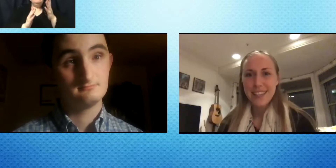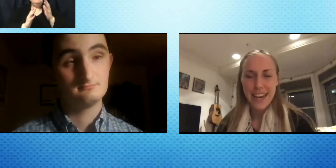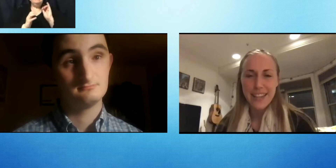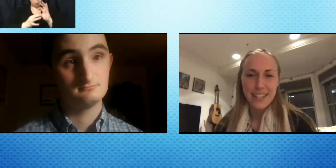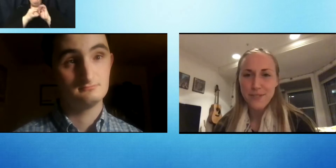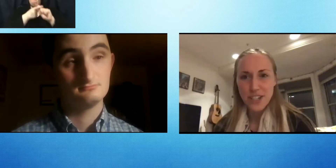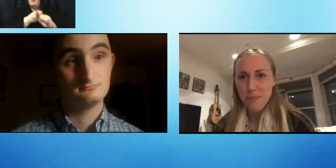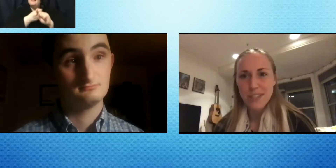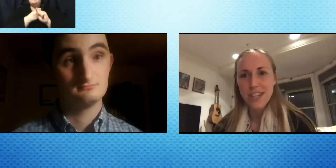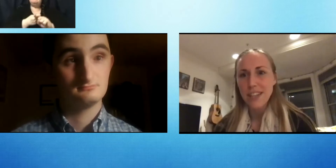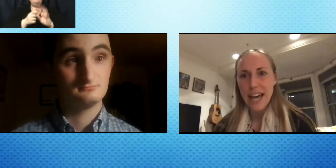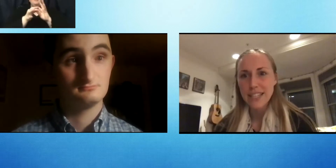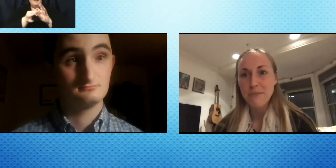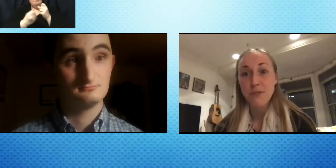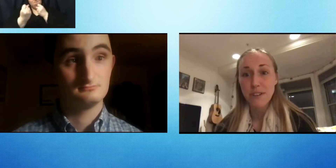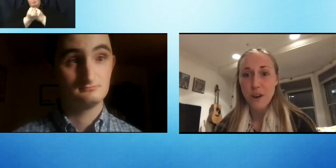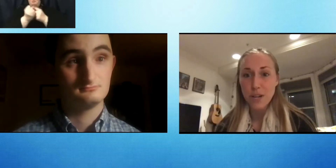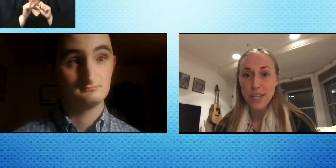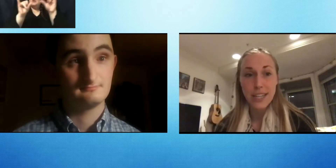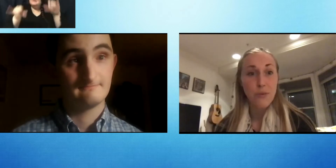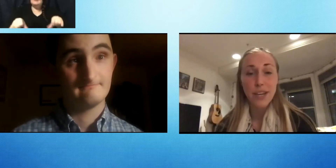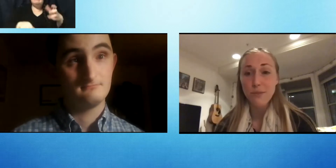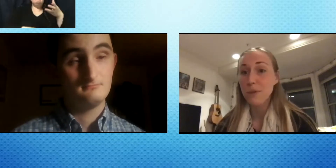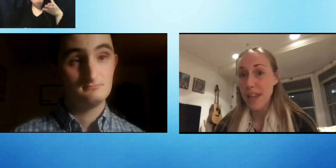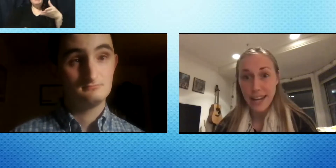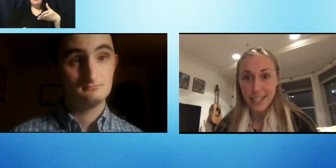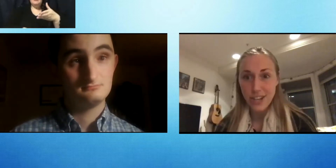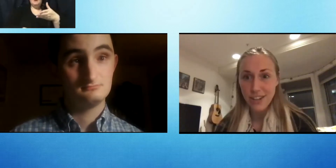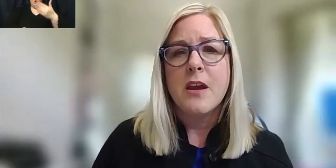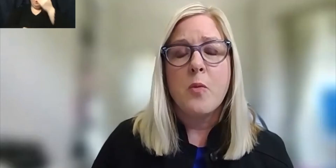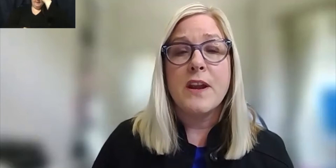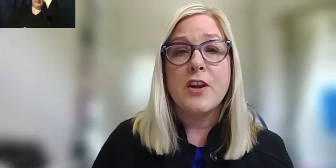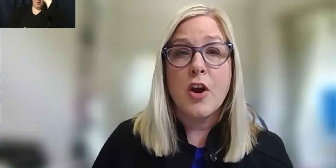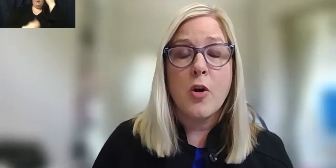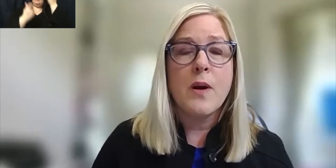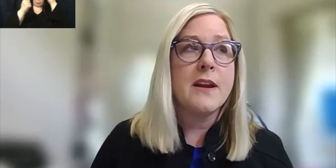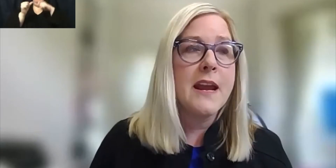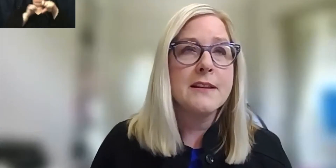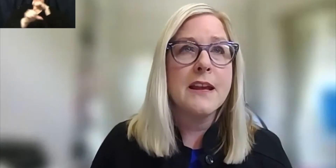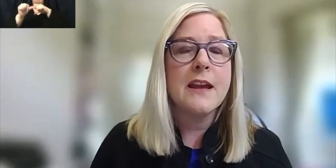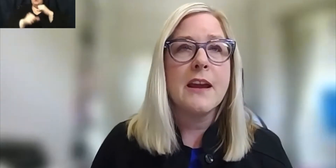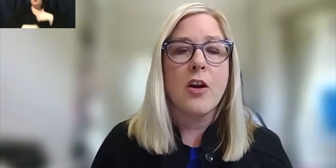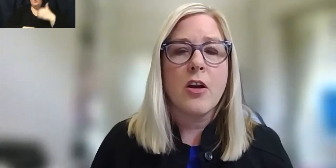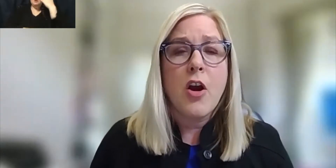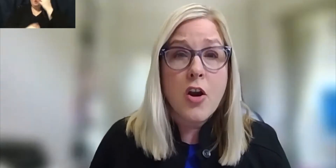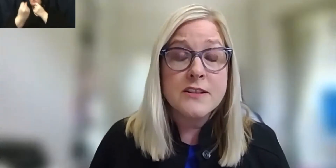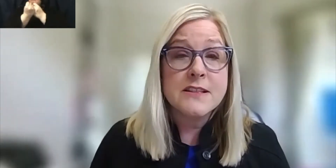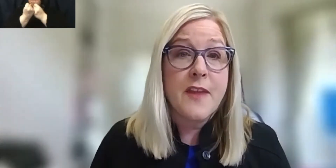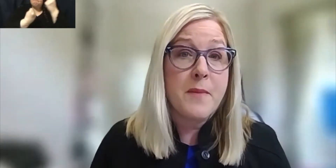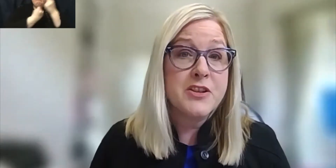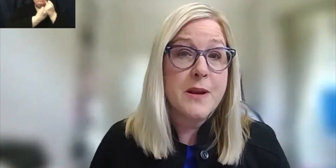that this friendship is going to last moving forward and that we can rely on each other. We know innately in our